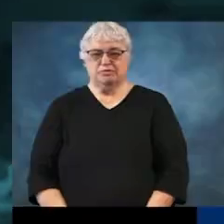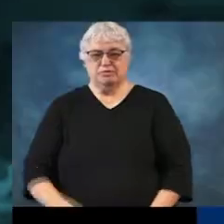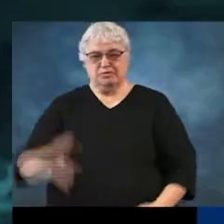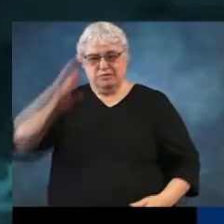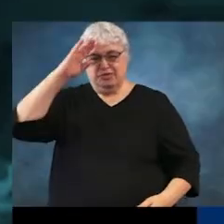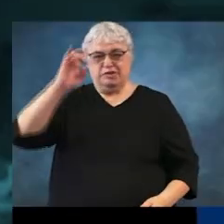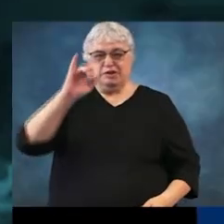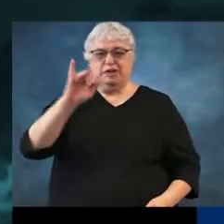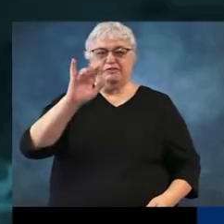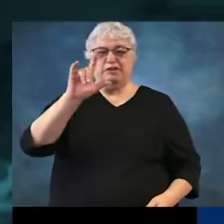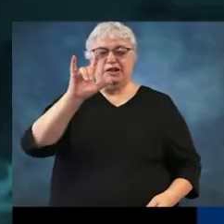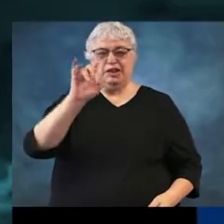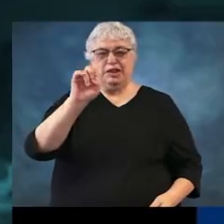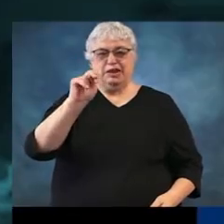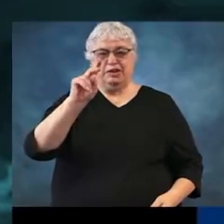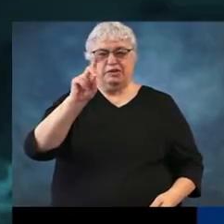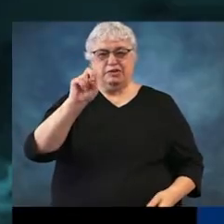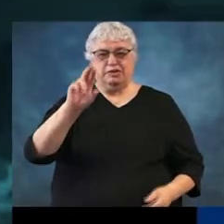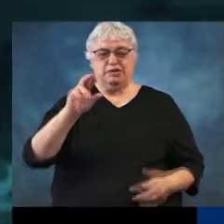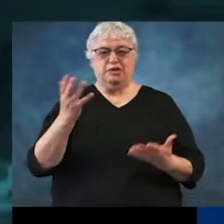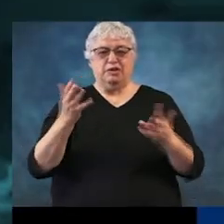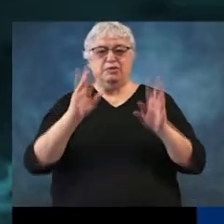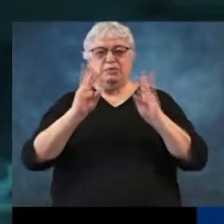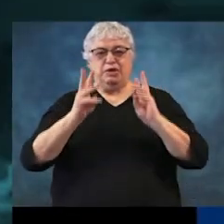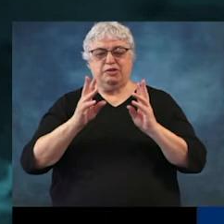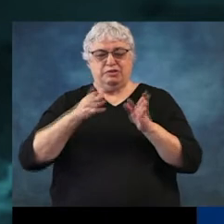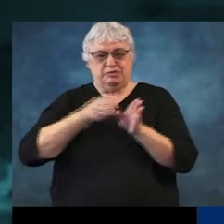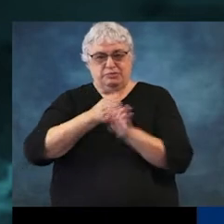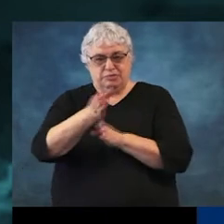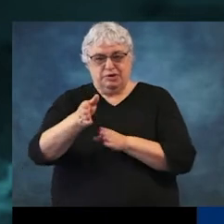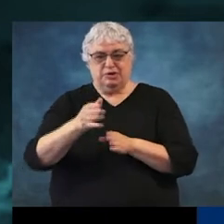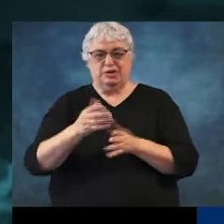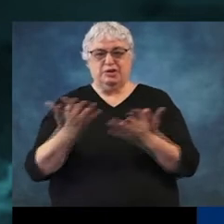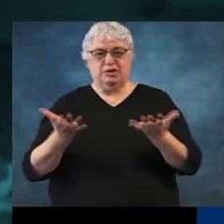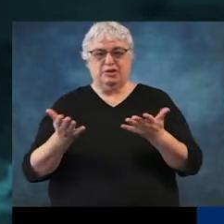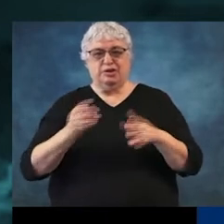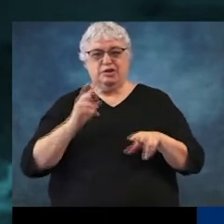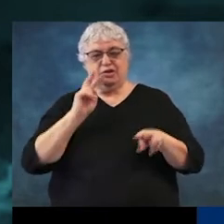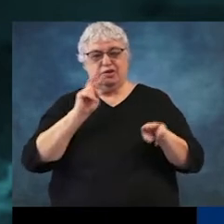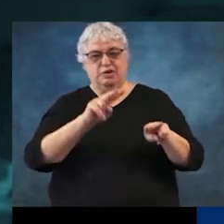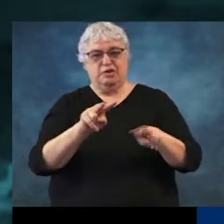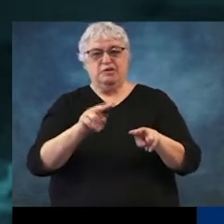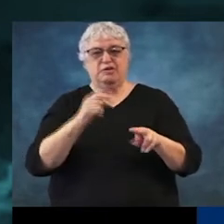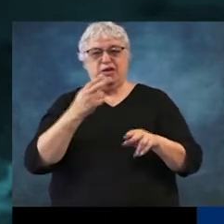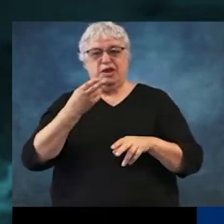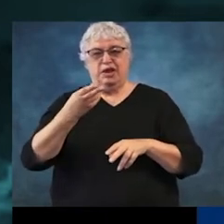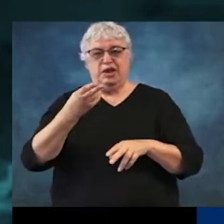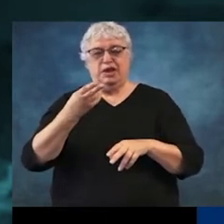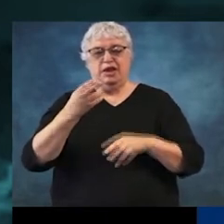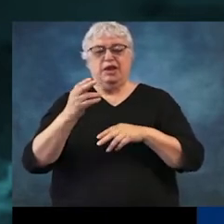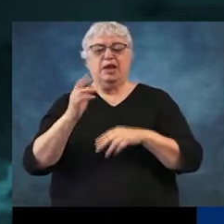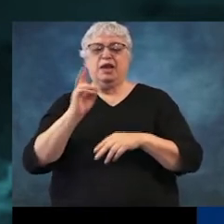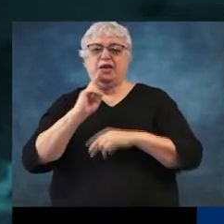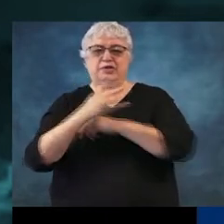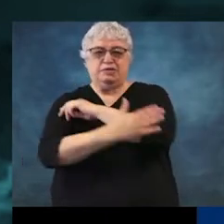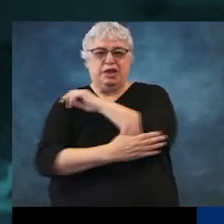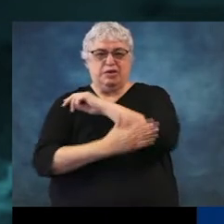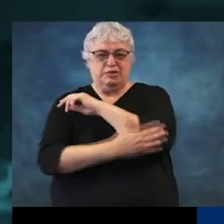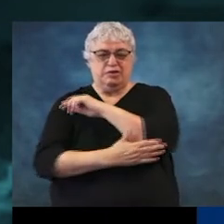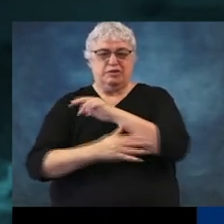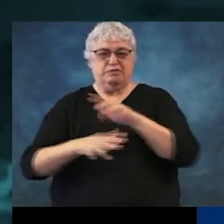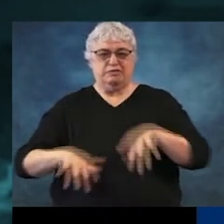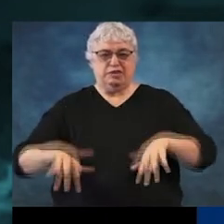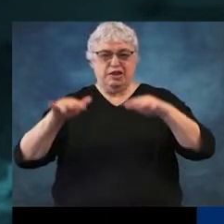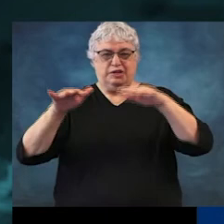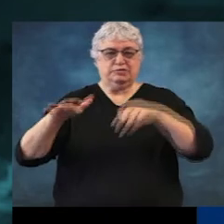Jeff Flitner, Meteorologist and Director of Hydrologic Operations for the Harris County Flood Control District. And today we're going